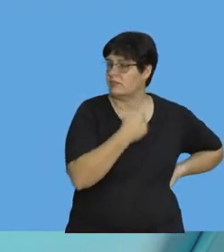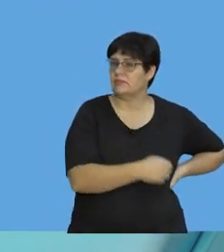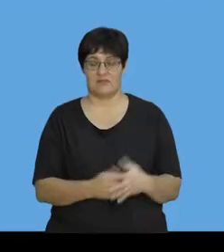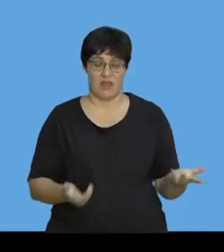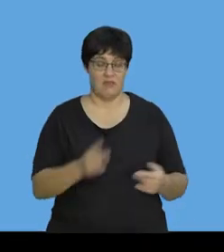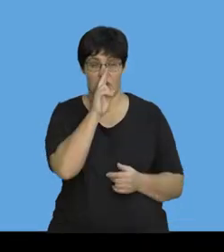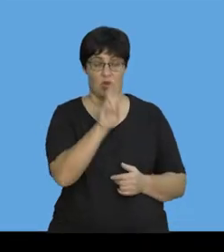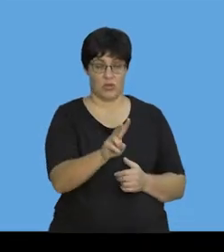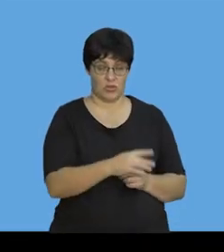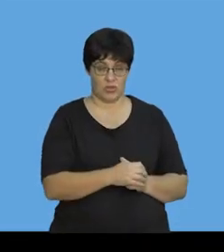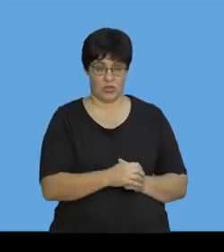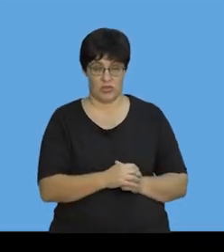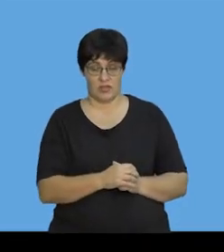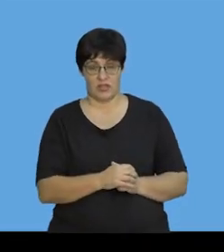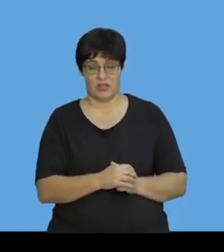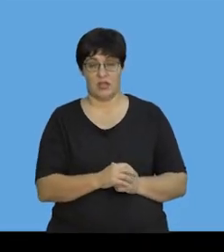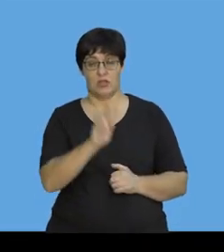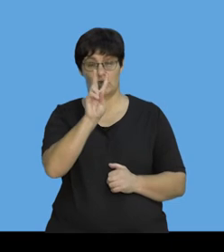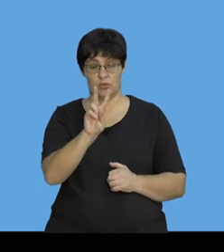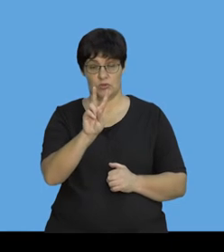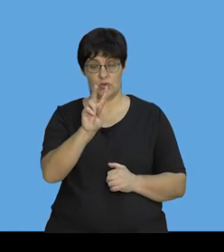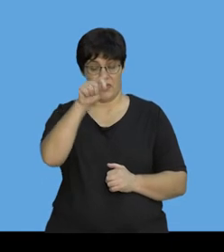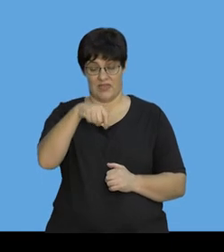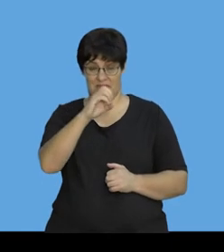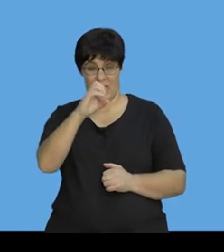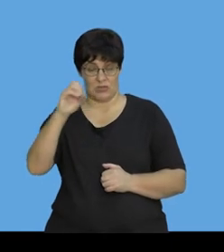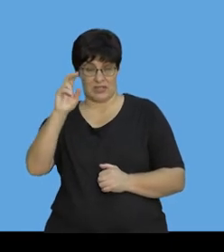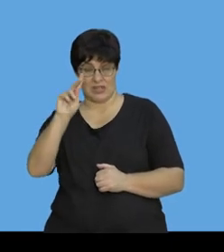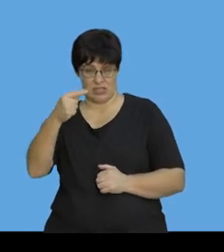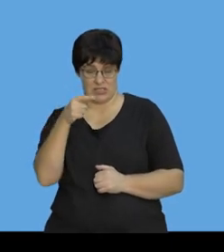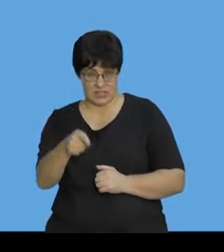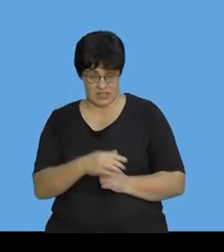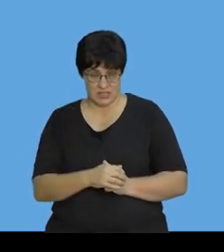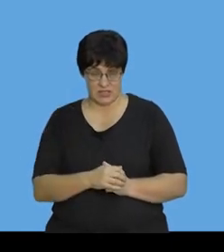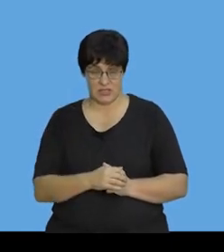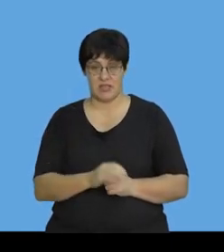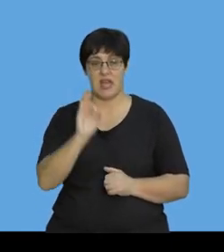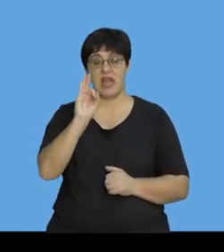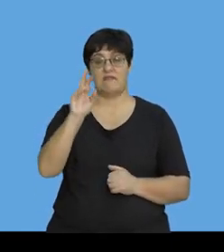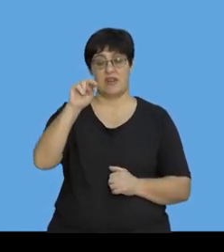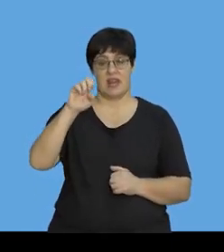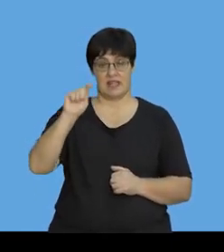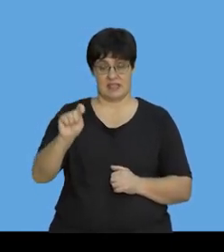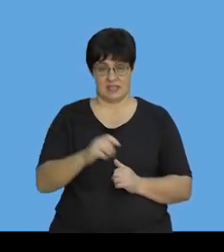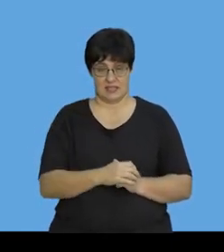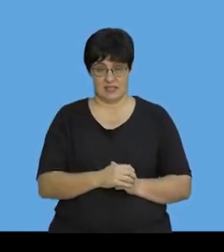That's fine. If we look at the 2,000 kilogram one, all right, so we know F net